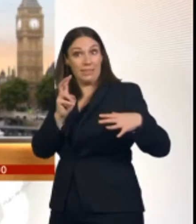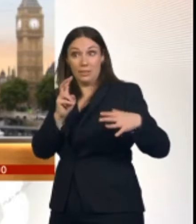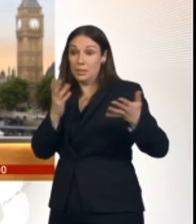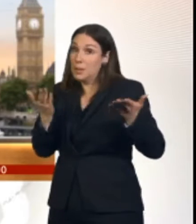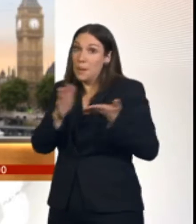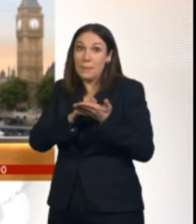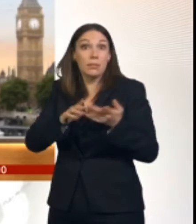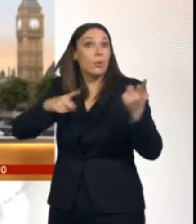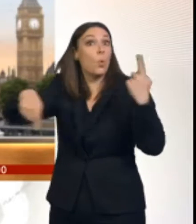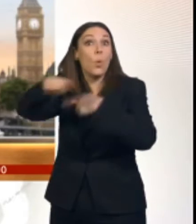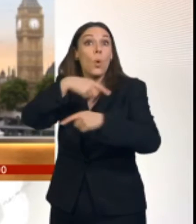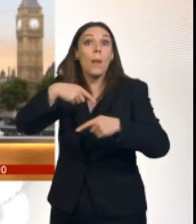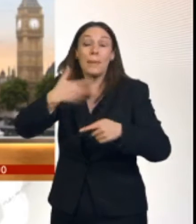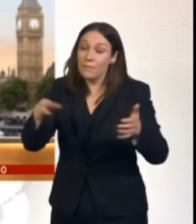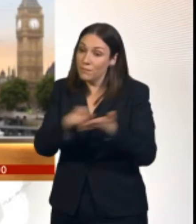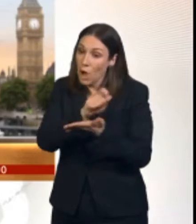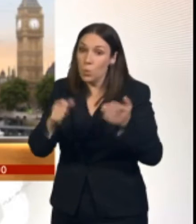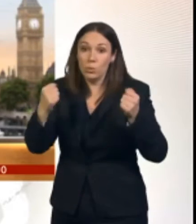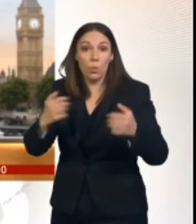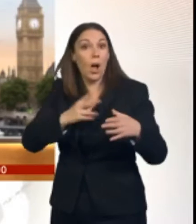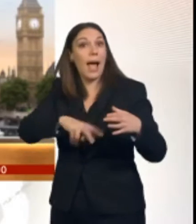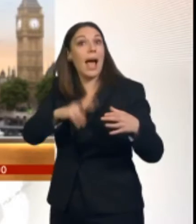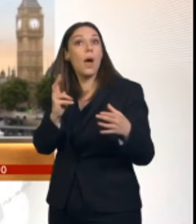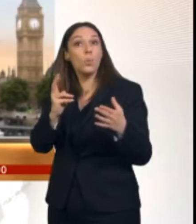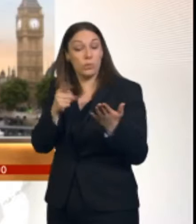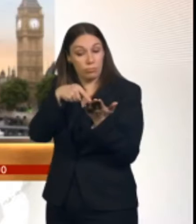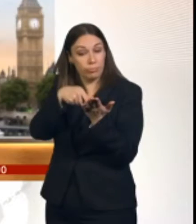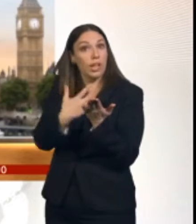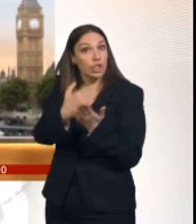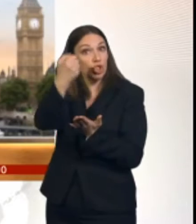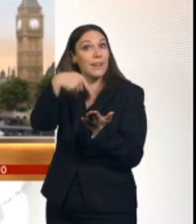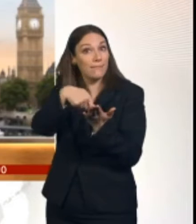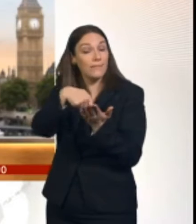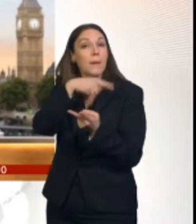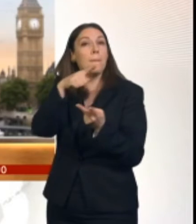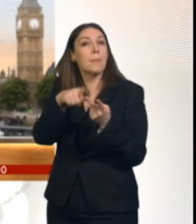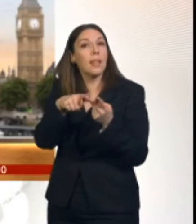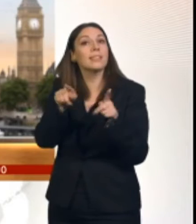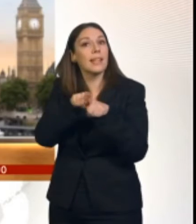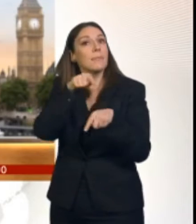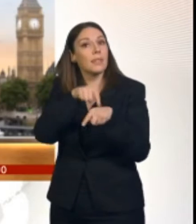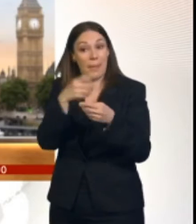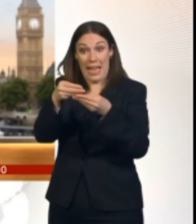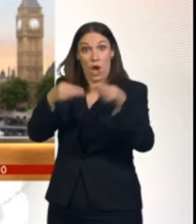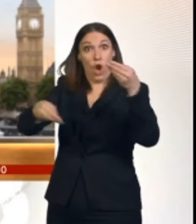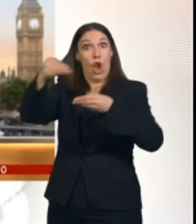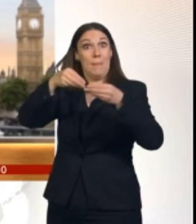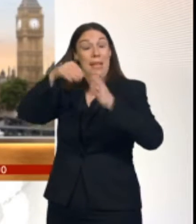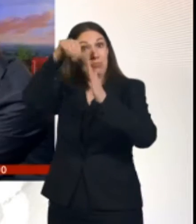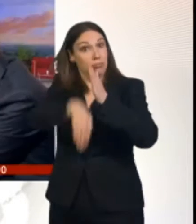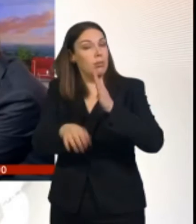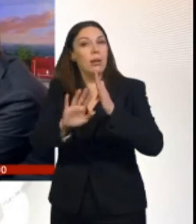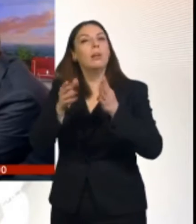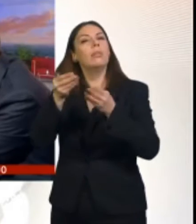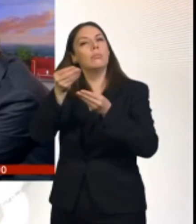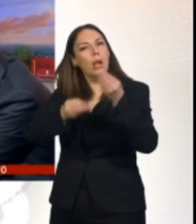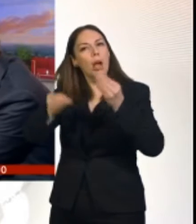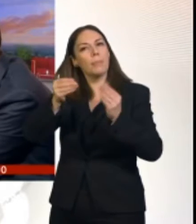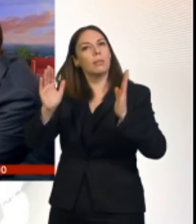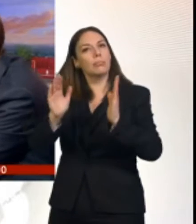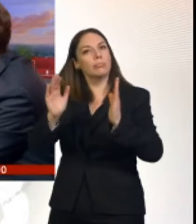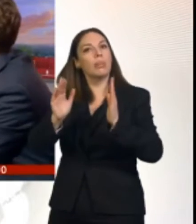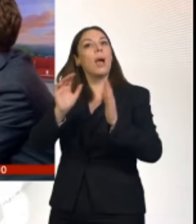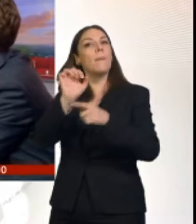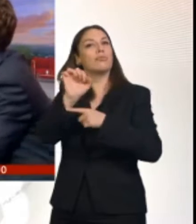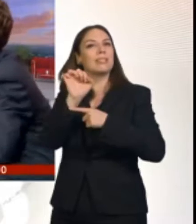and protect our economy. And that's what we regard as our principal task. You saying and reiterating Theresa May's